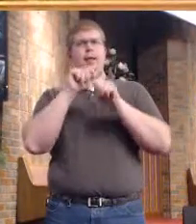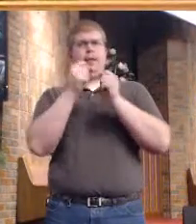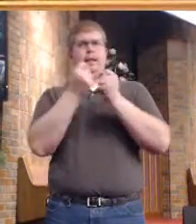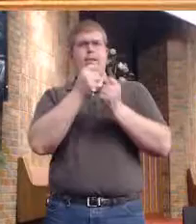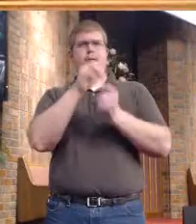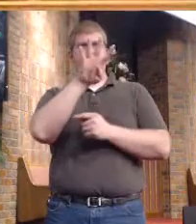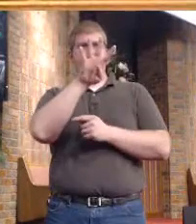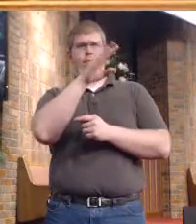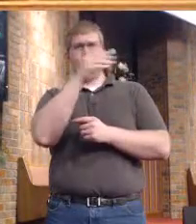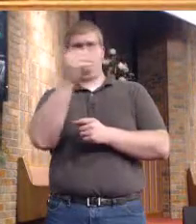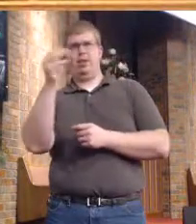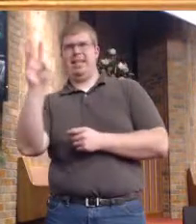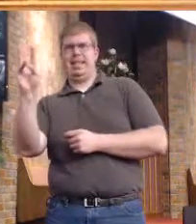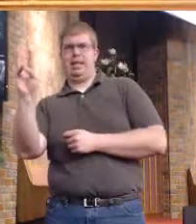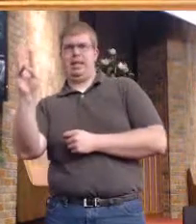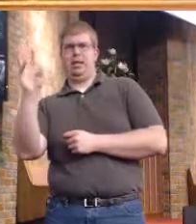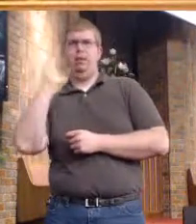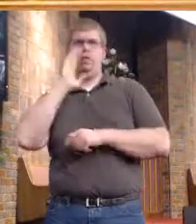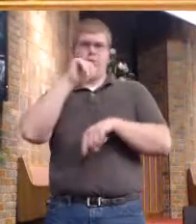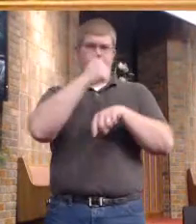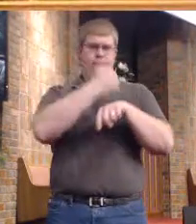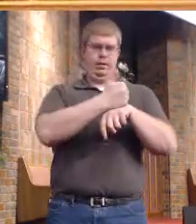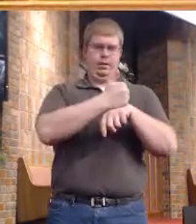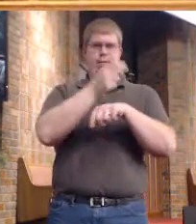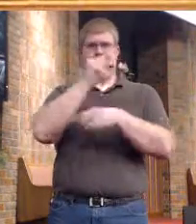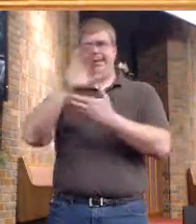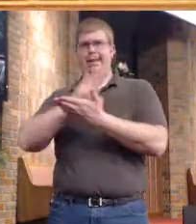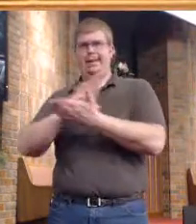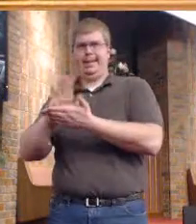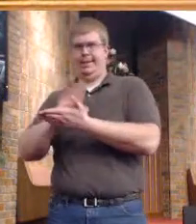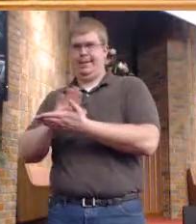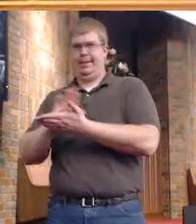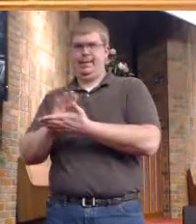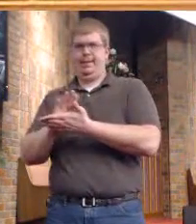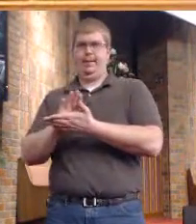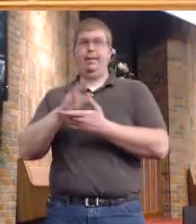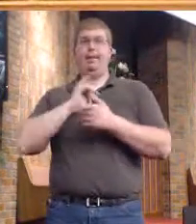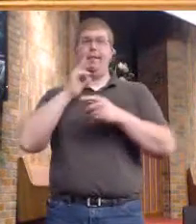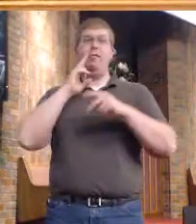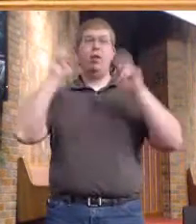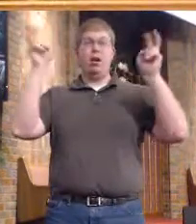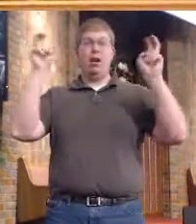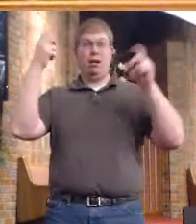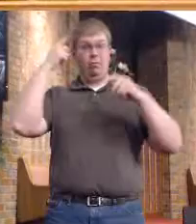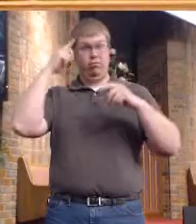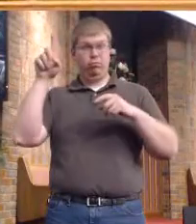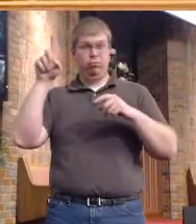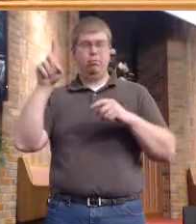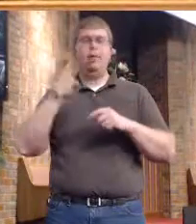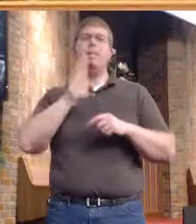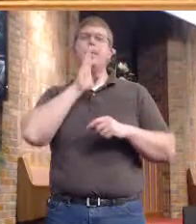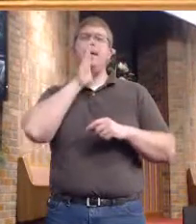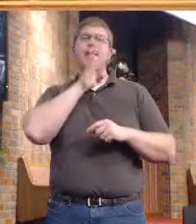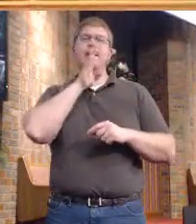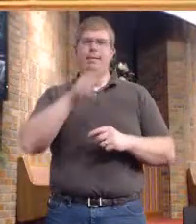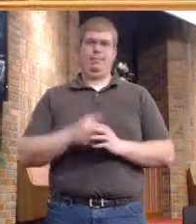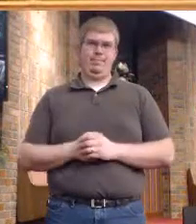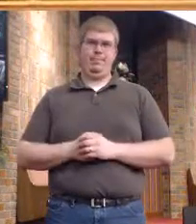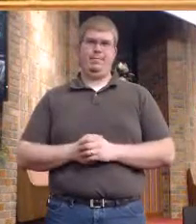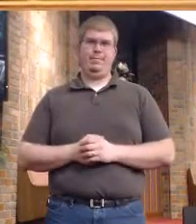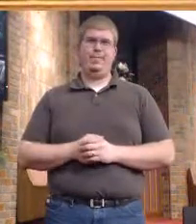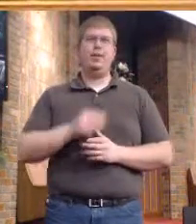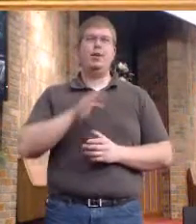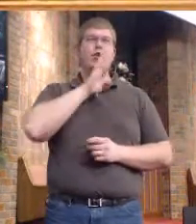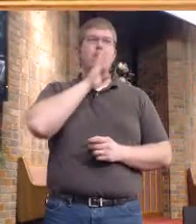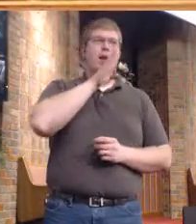breakfast menu has been determined. It's going to be breakfast-based. So this Sunday night, breakfast for supper, that's